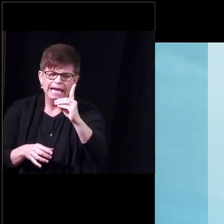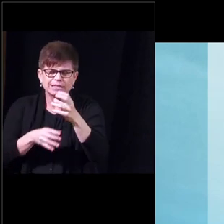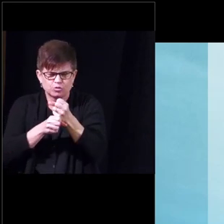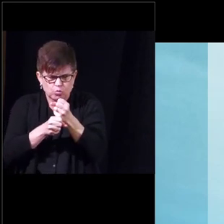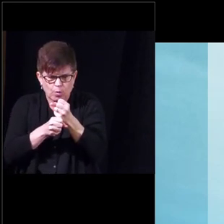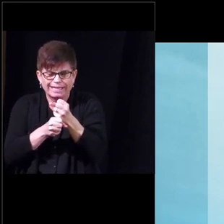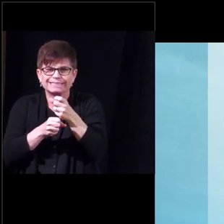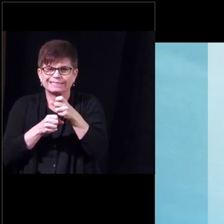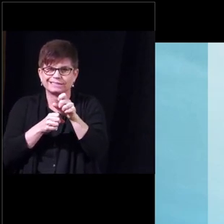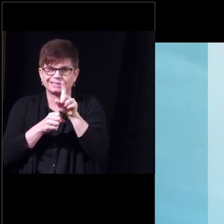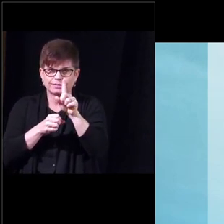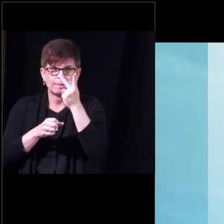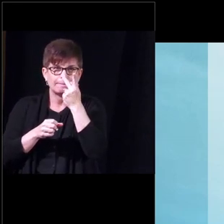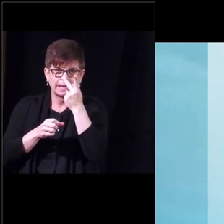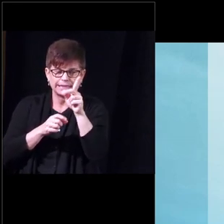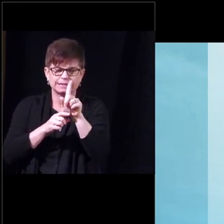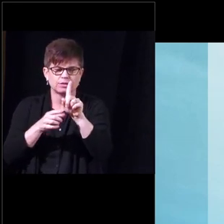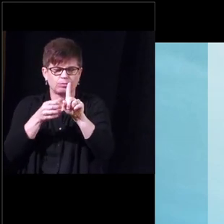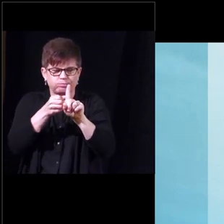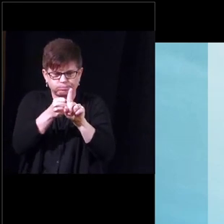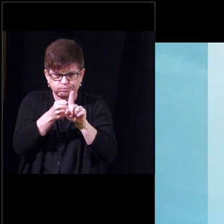base of the penis to hold the blood in